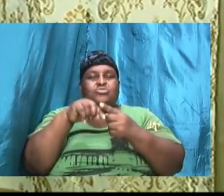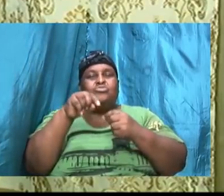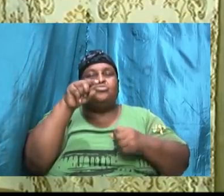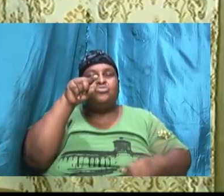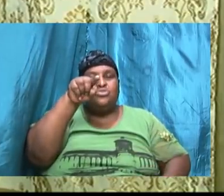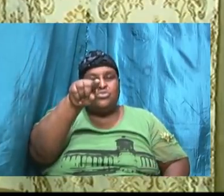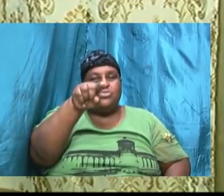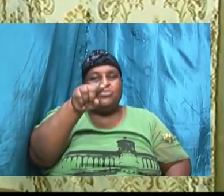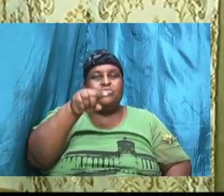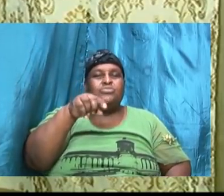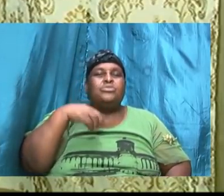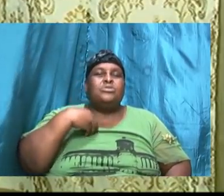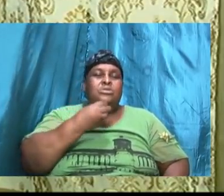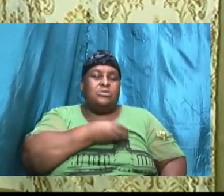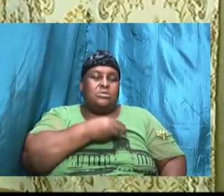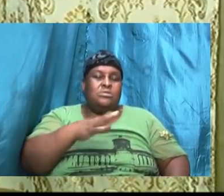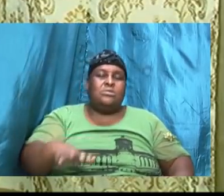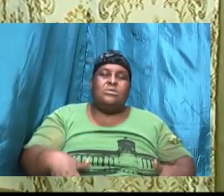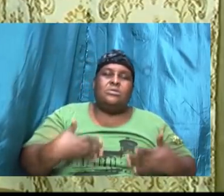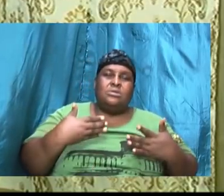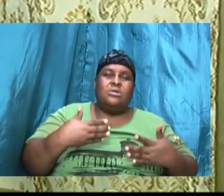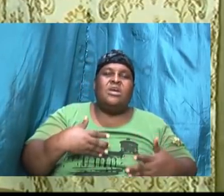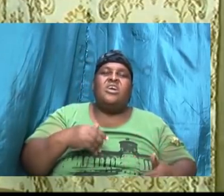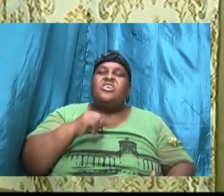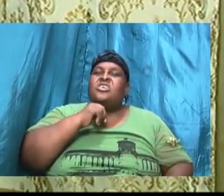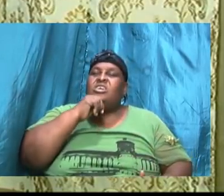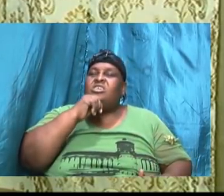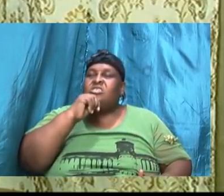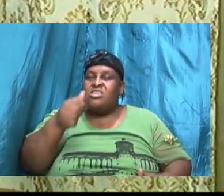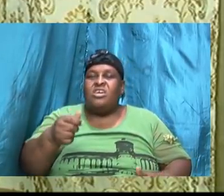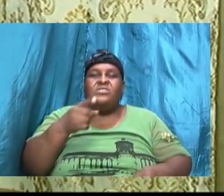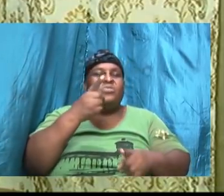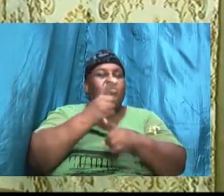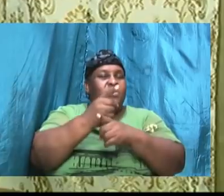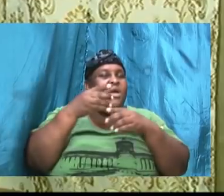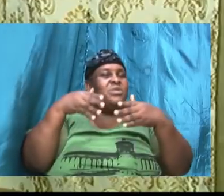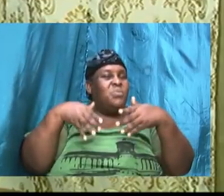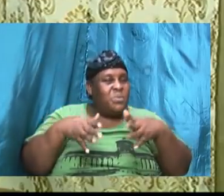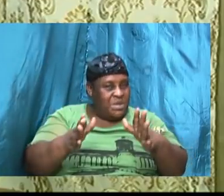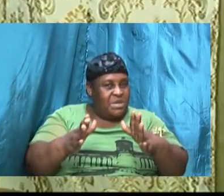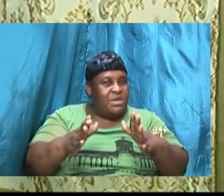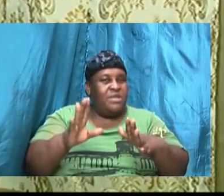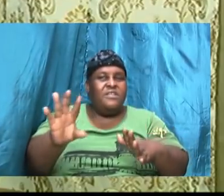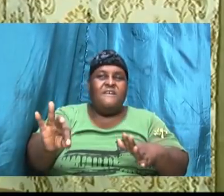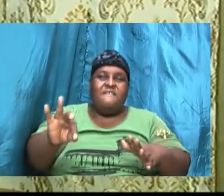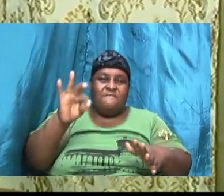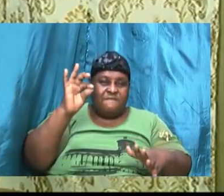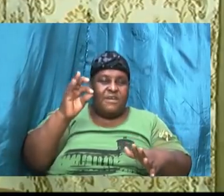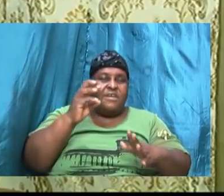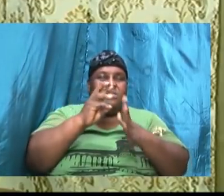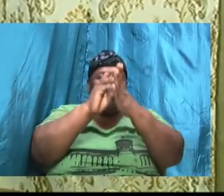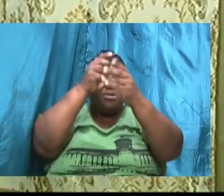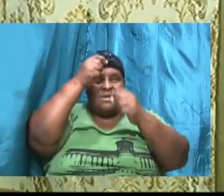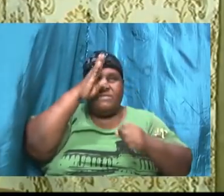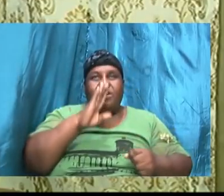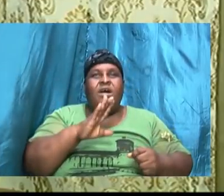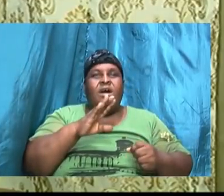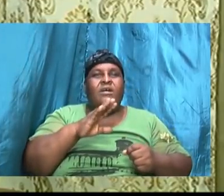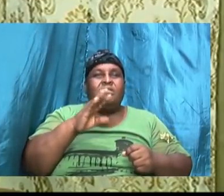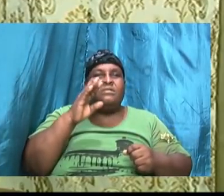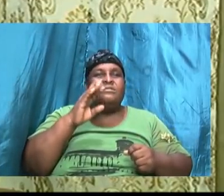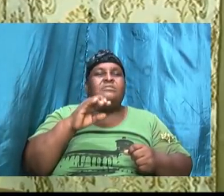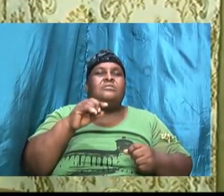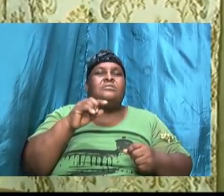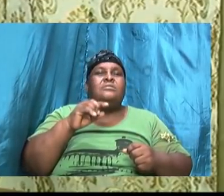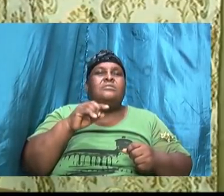to our lives it it is not an effective way to find the will of God as it pertains to our